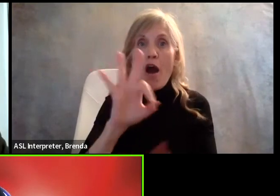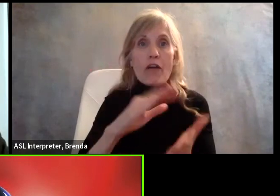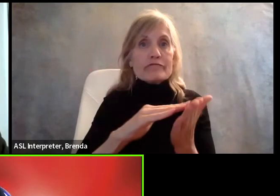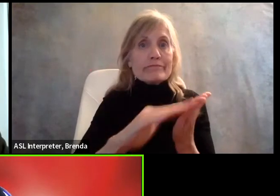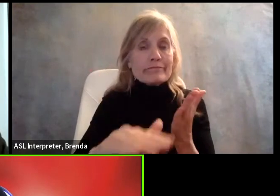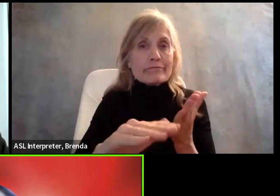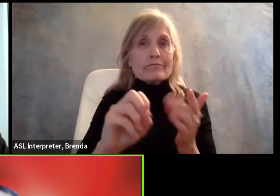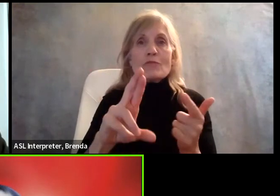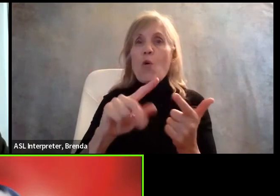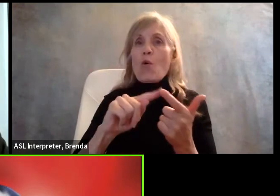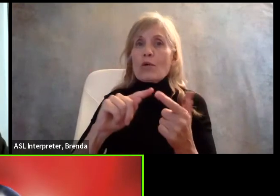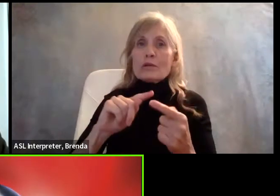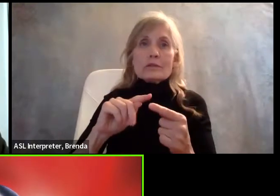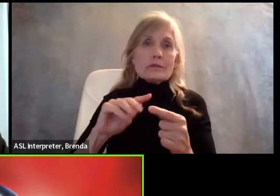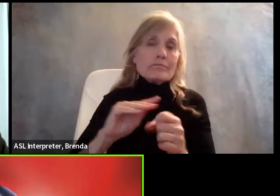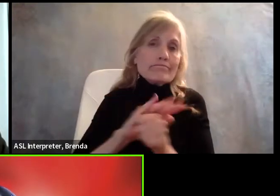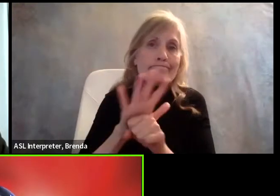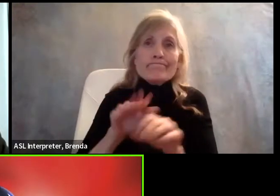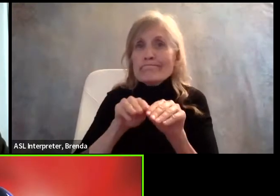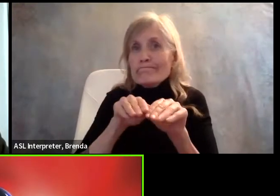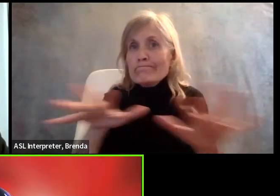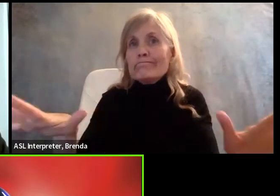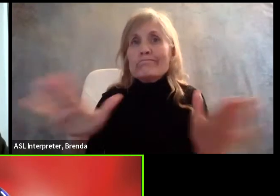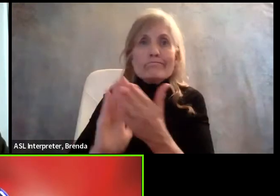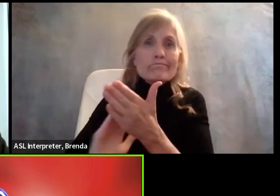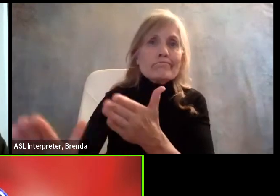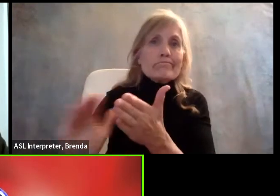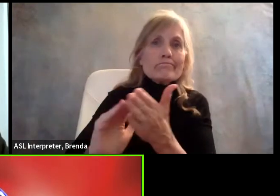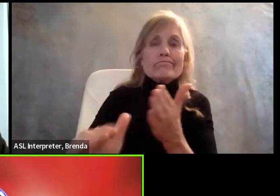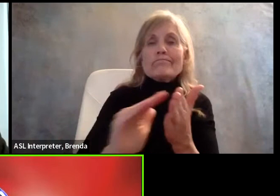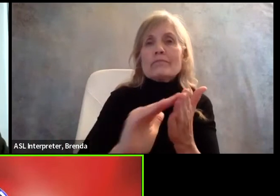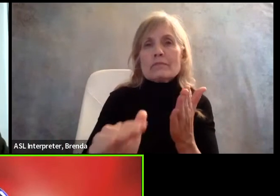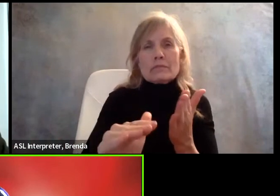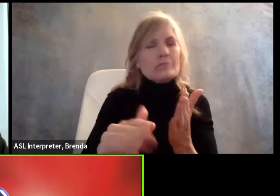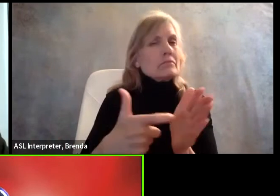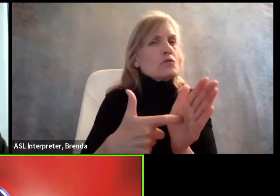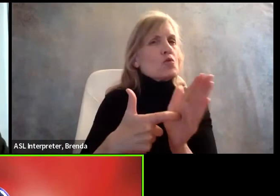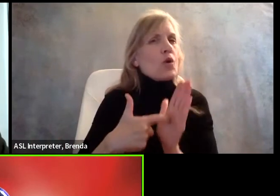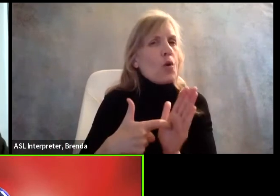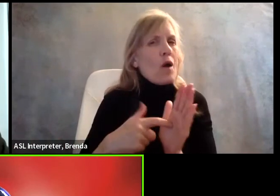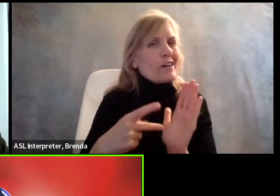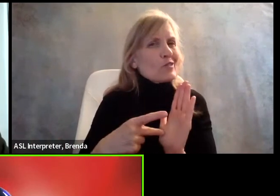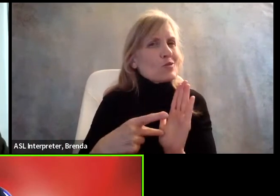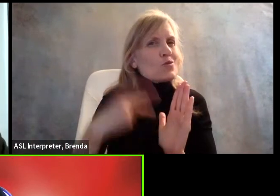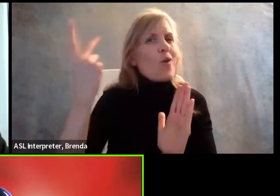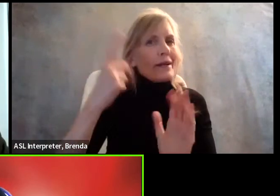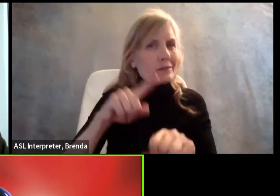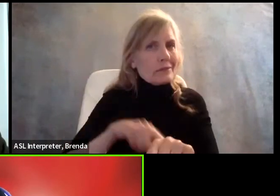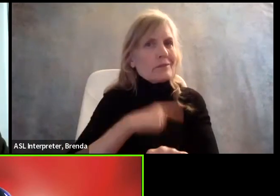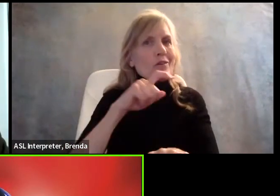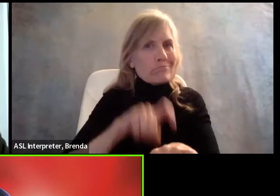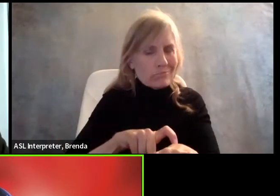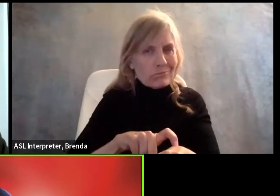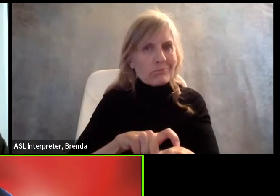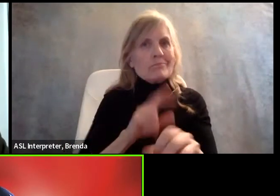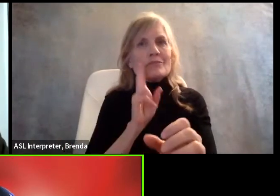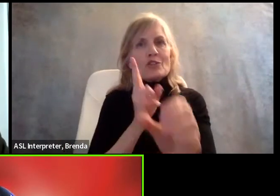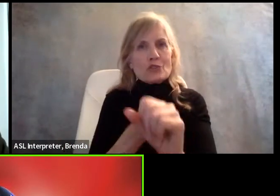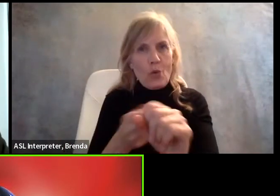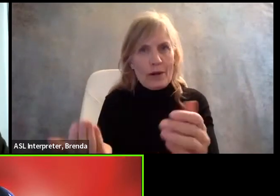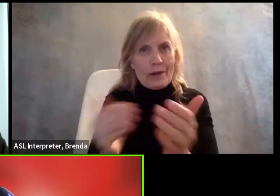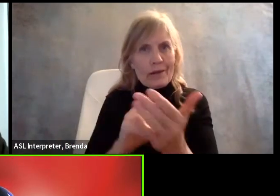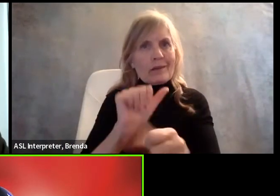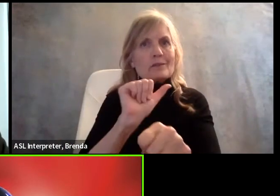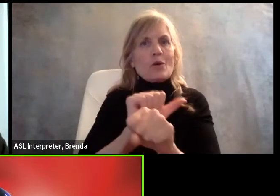layoffs that took place way back in the beginning of the pandemic, it takes them about twice as long to get back into the workforce than it does for